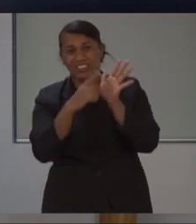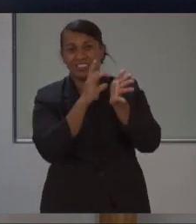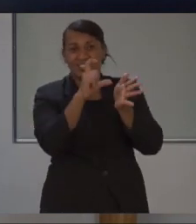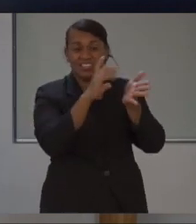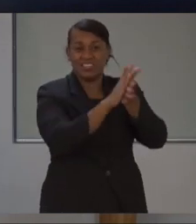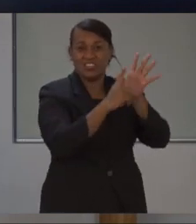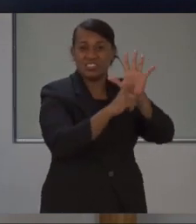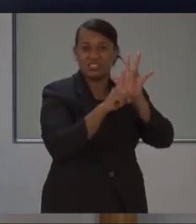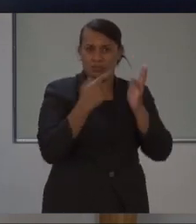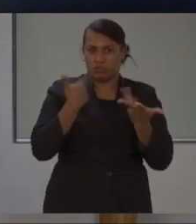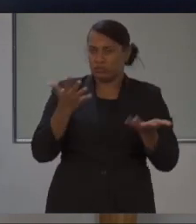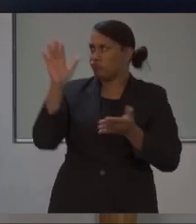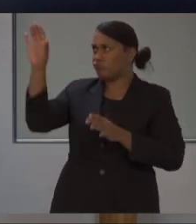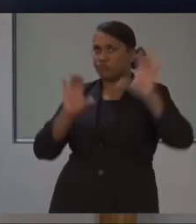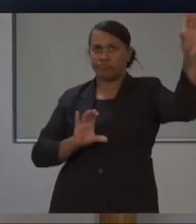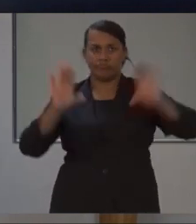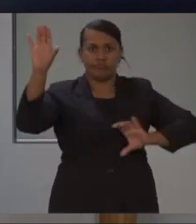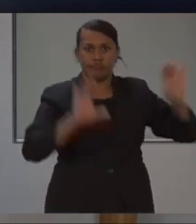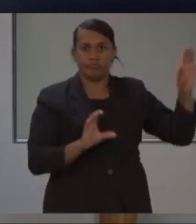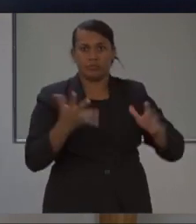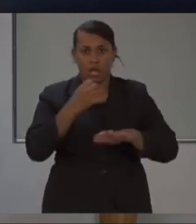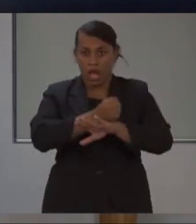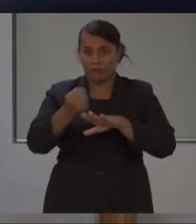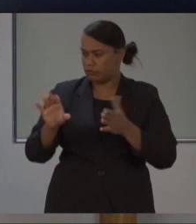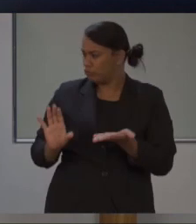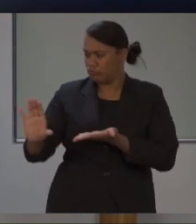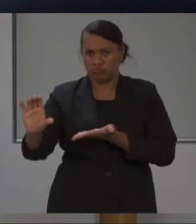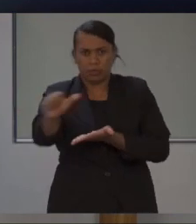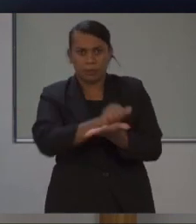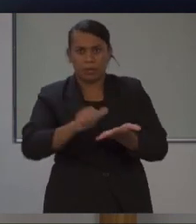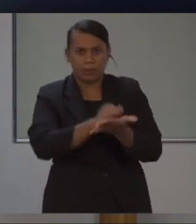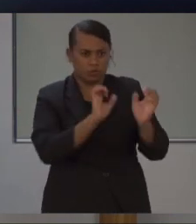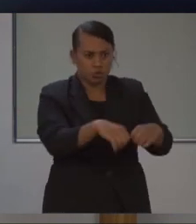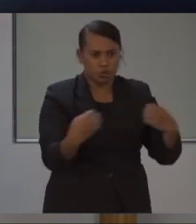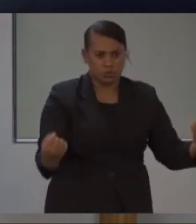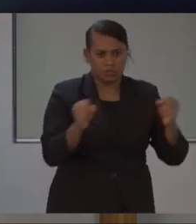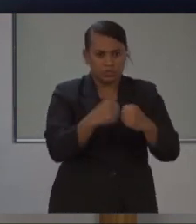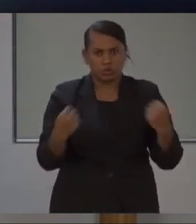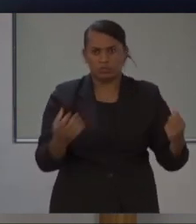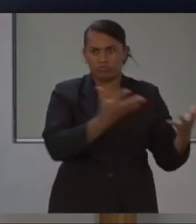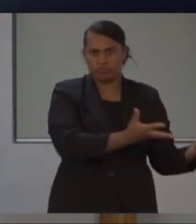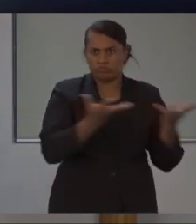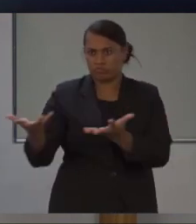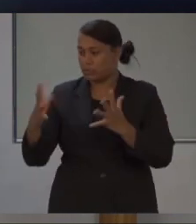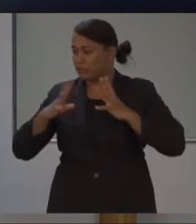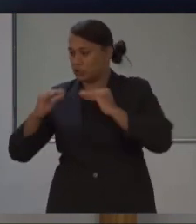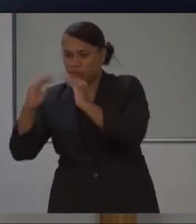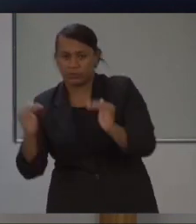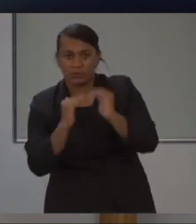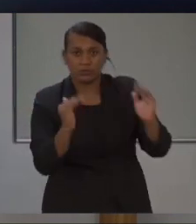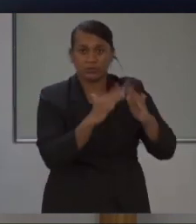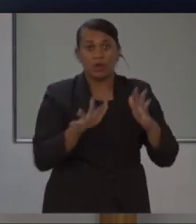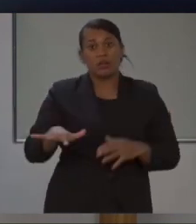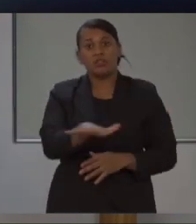cost of government-procured building materials for eligible households, those making less than $15,000 a year